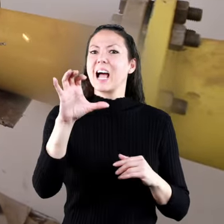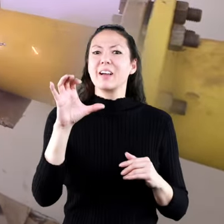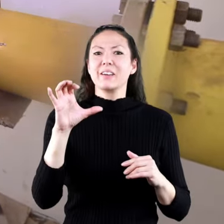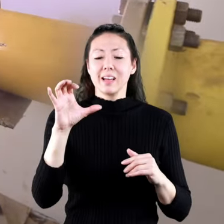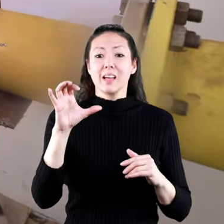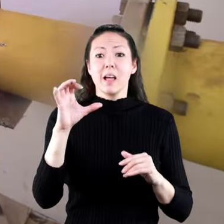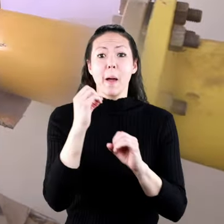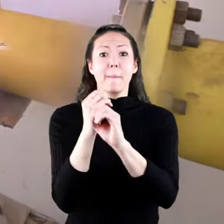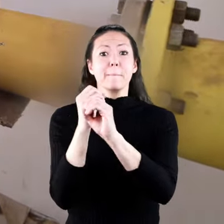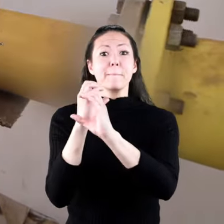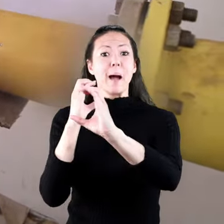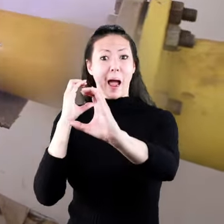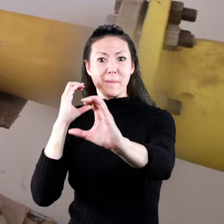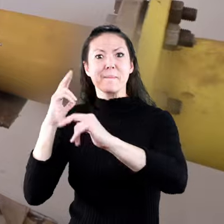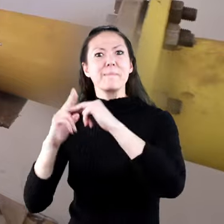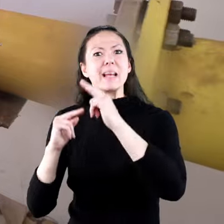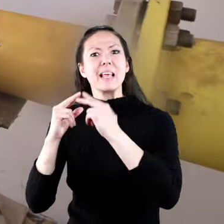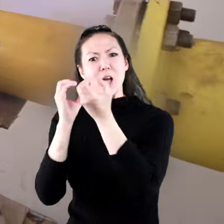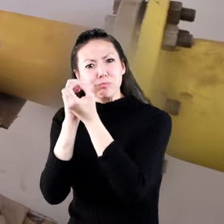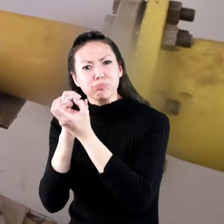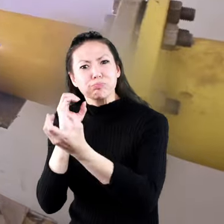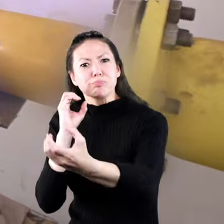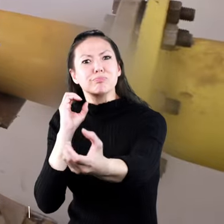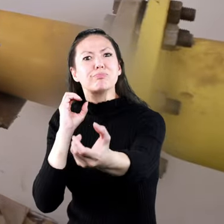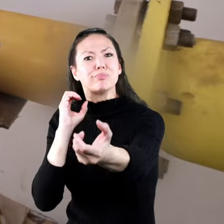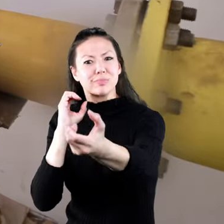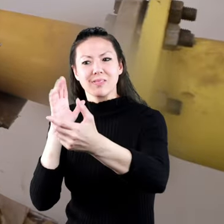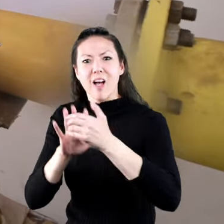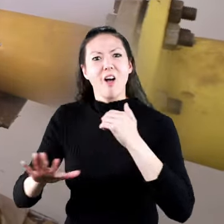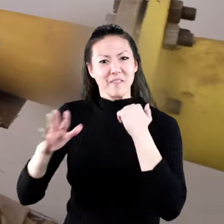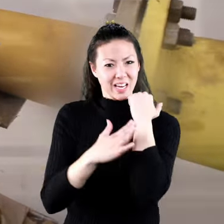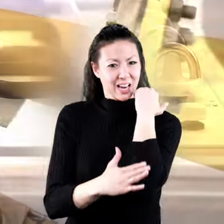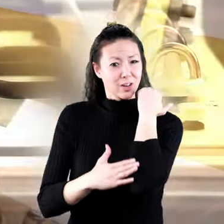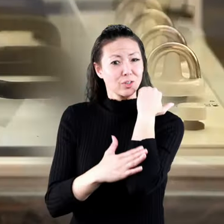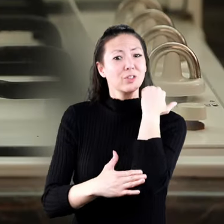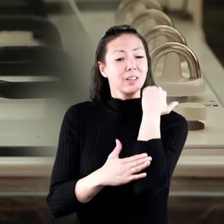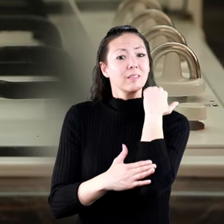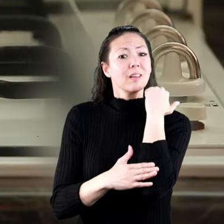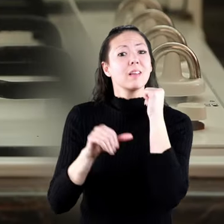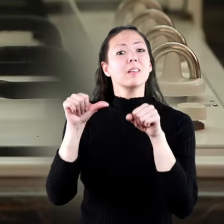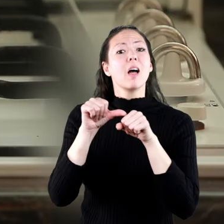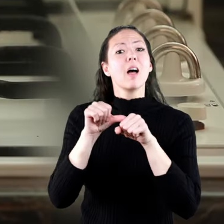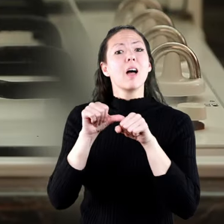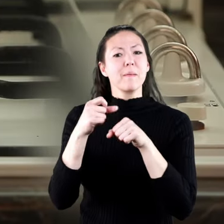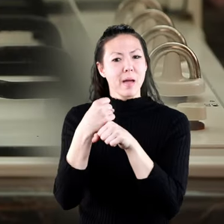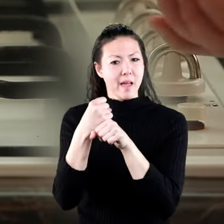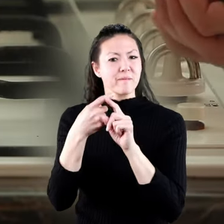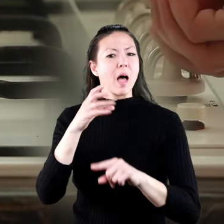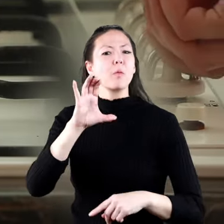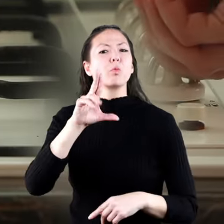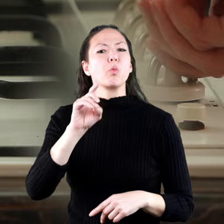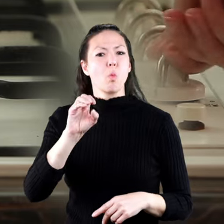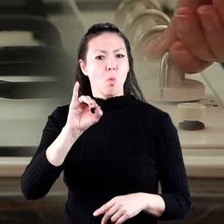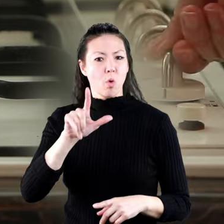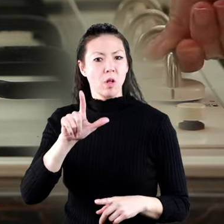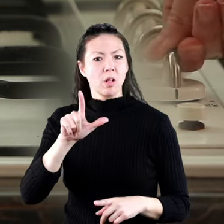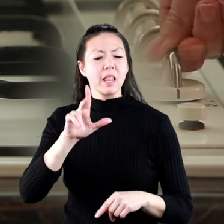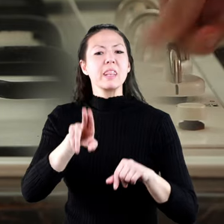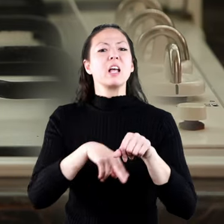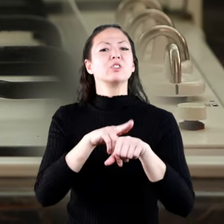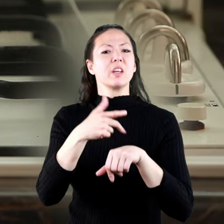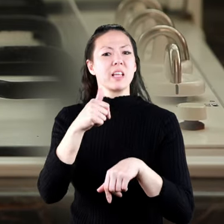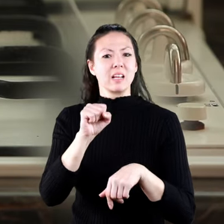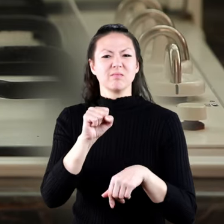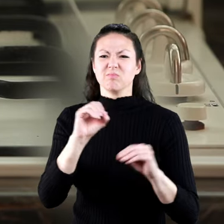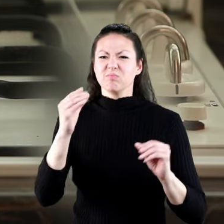1900s, when pipelines were built to transport it around the country. Unlike gasoline, which is made from crude oil,